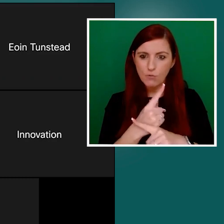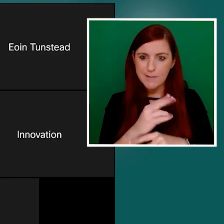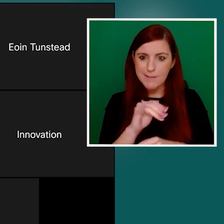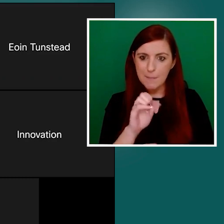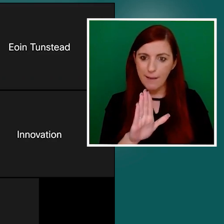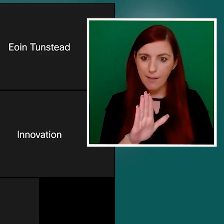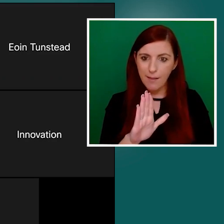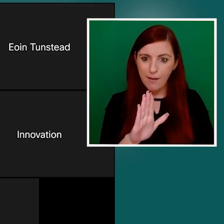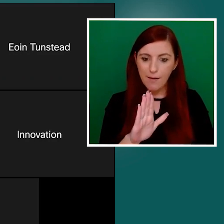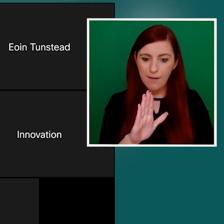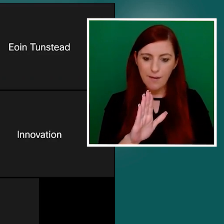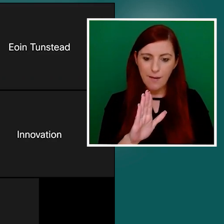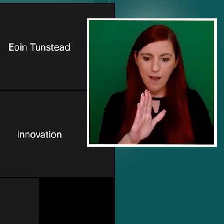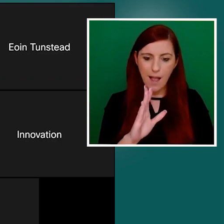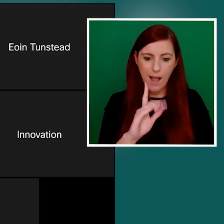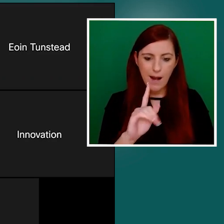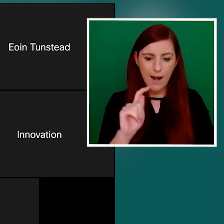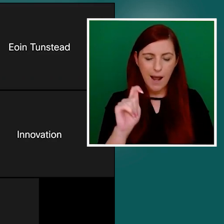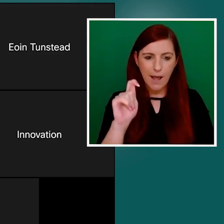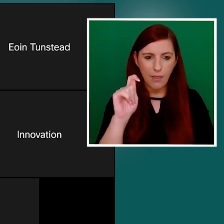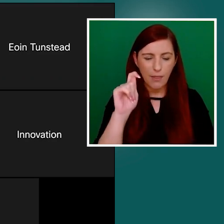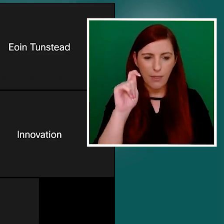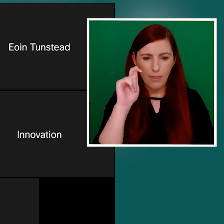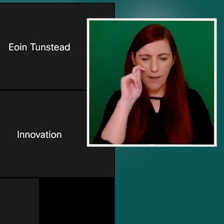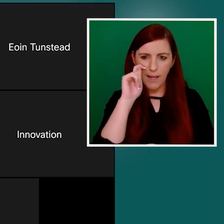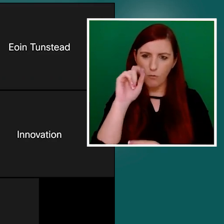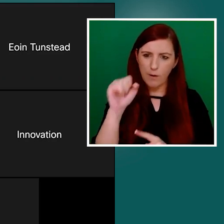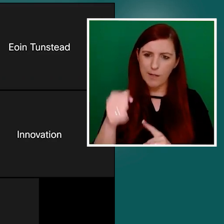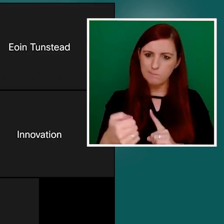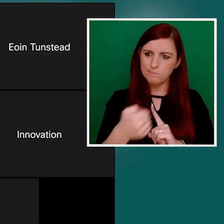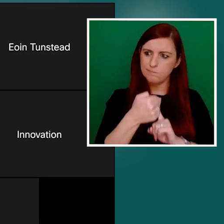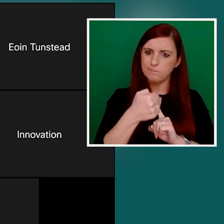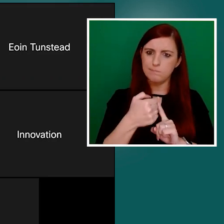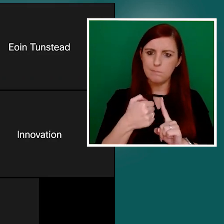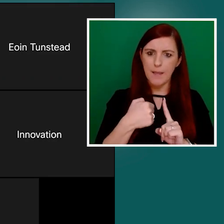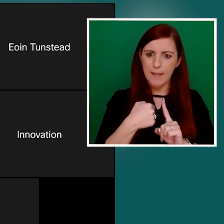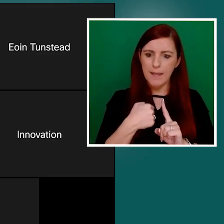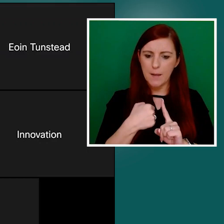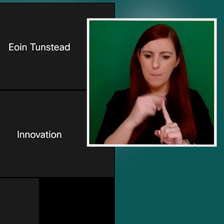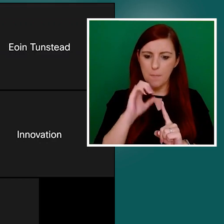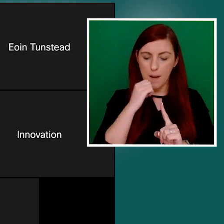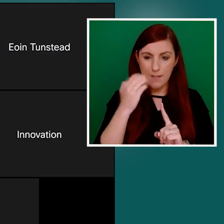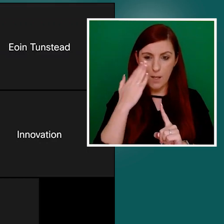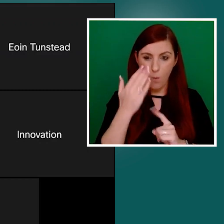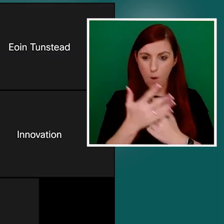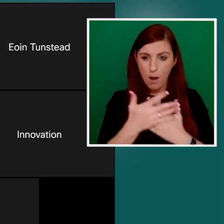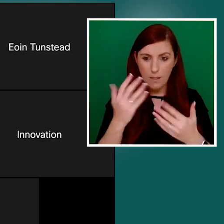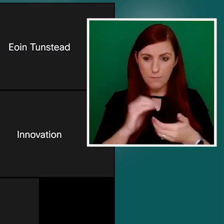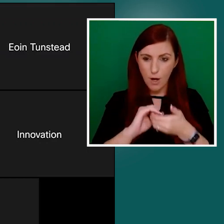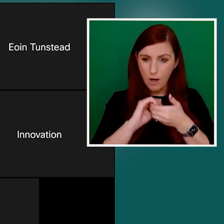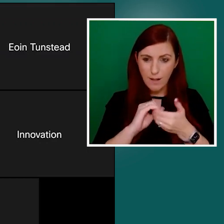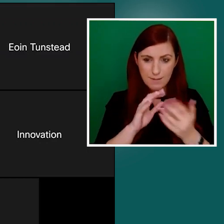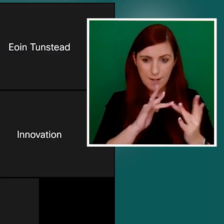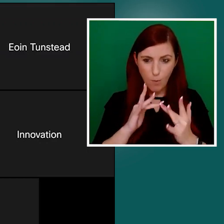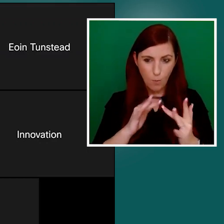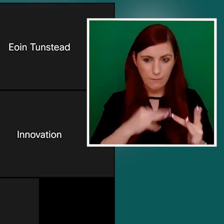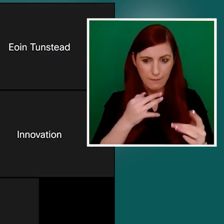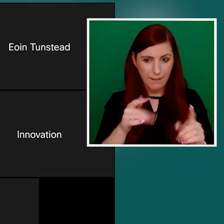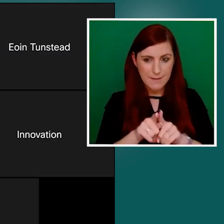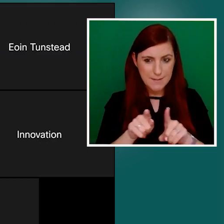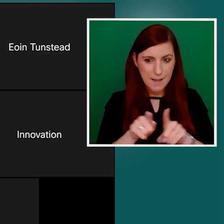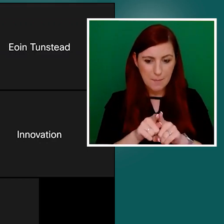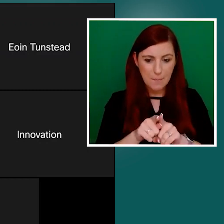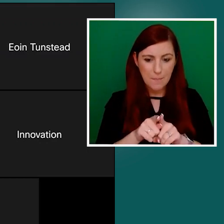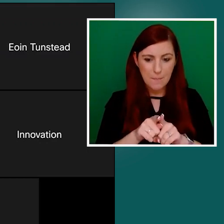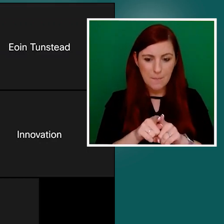think what it rang a chord with me is because an awful lot of our colleagues around the network as well are in very technical environments.